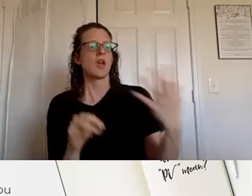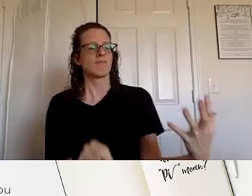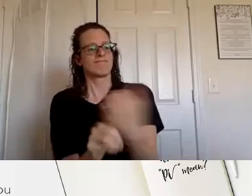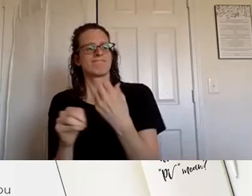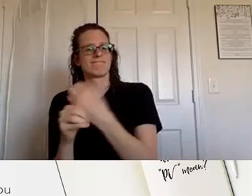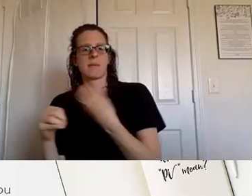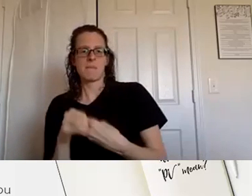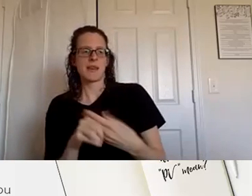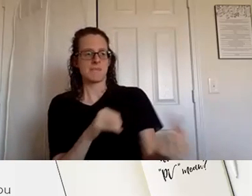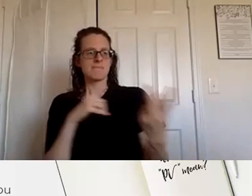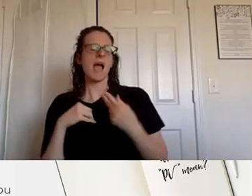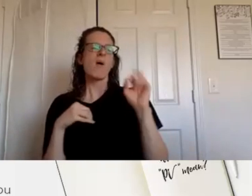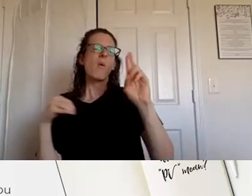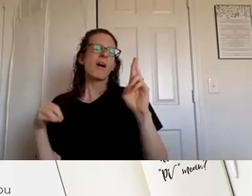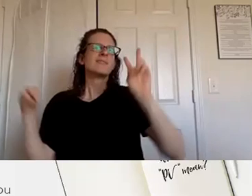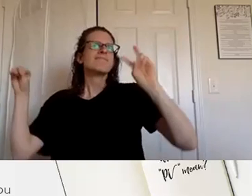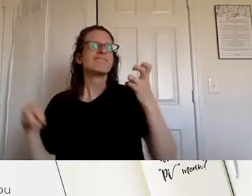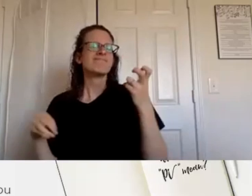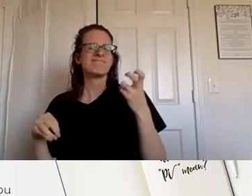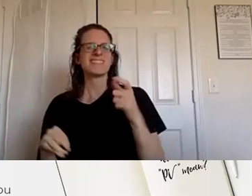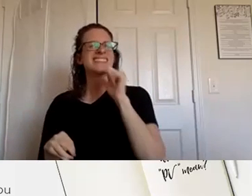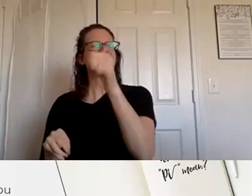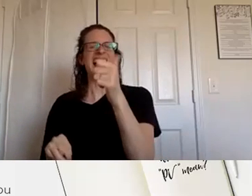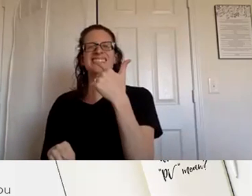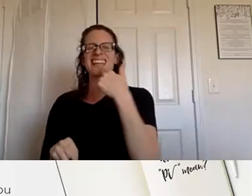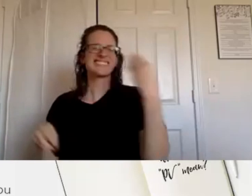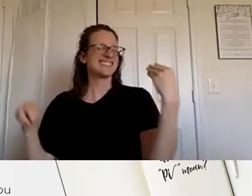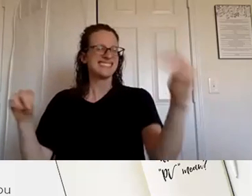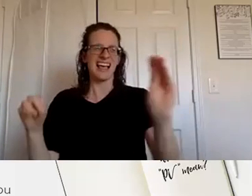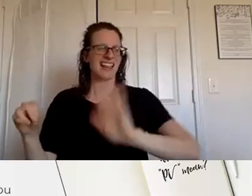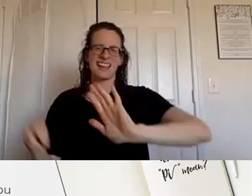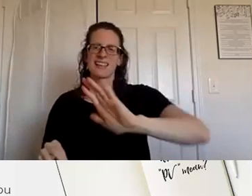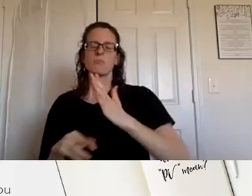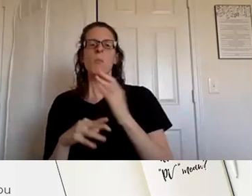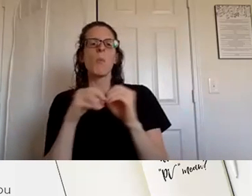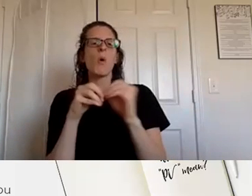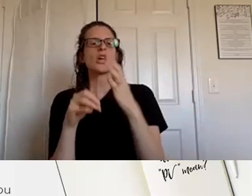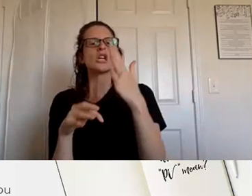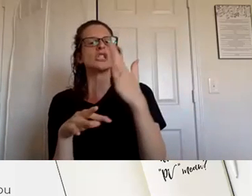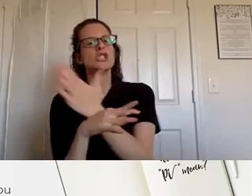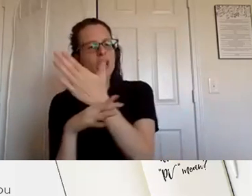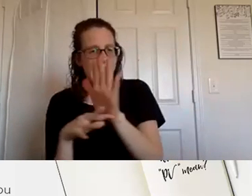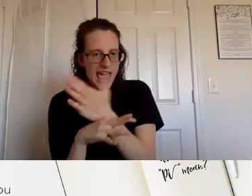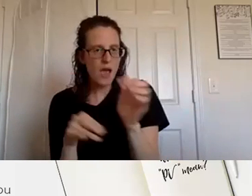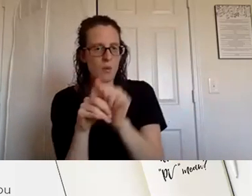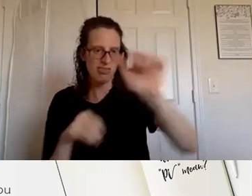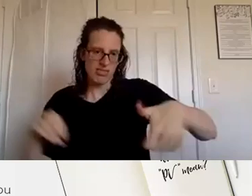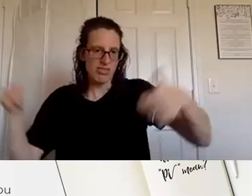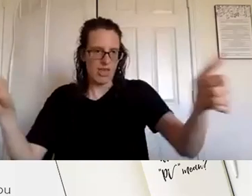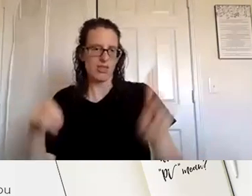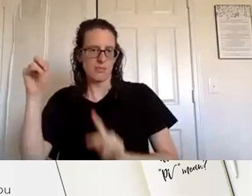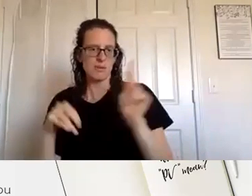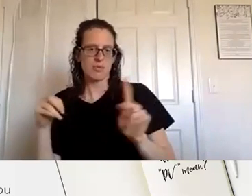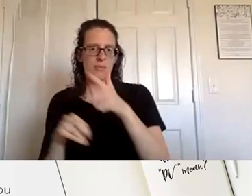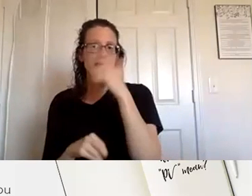plan or selling i i don't even like selling i like sharing so start sharing um because